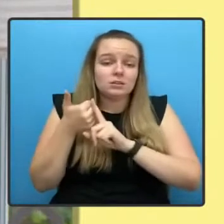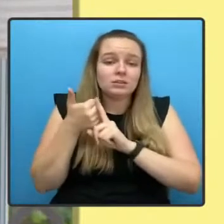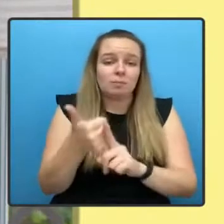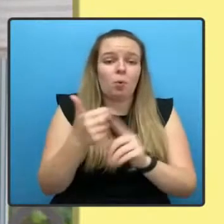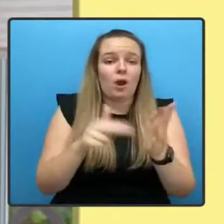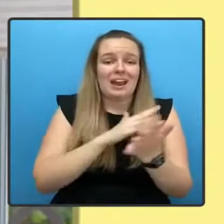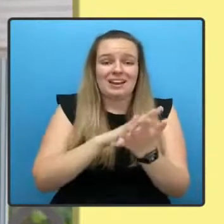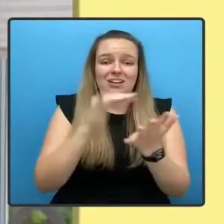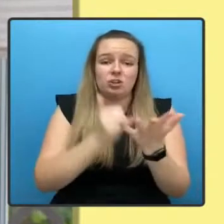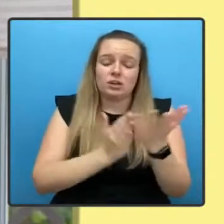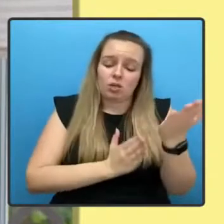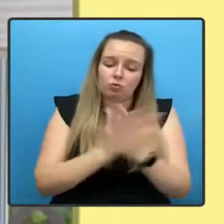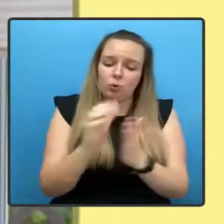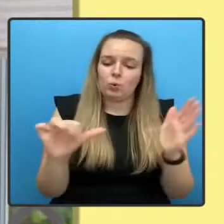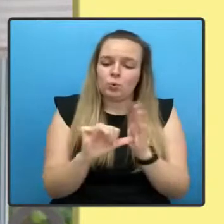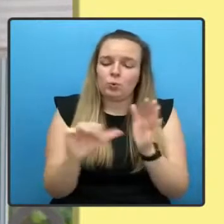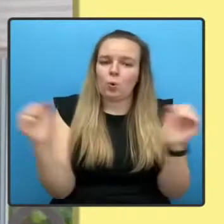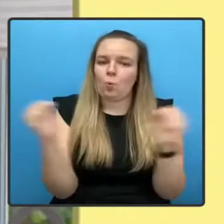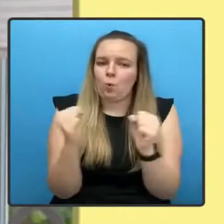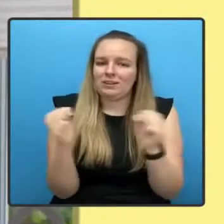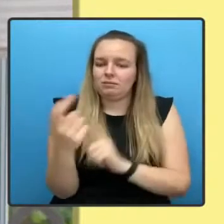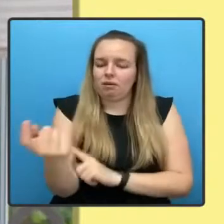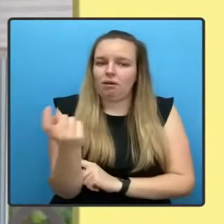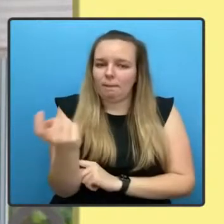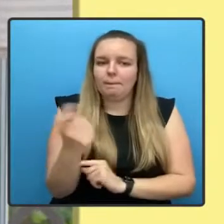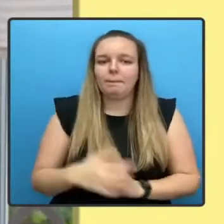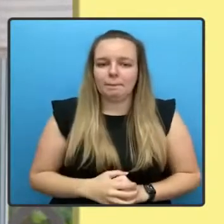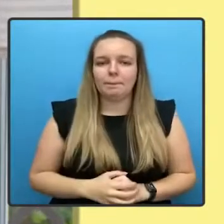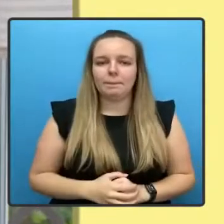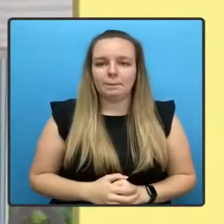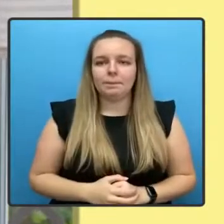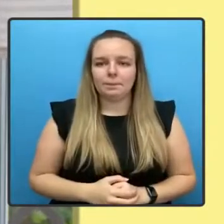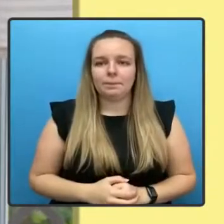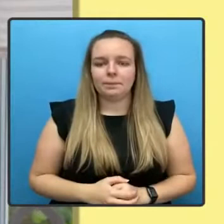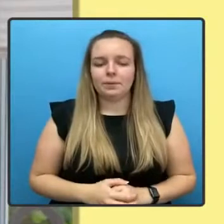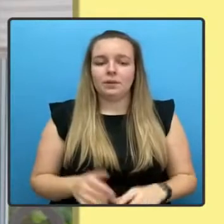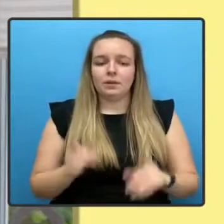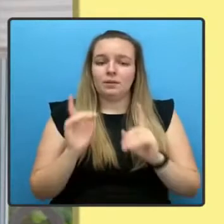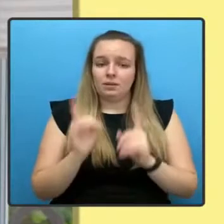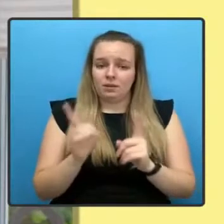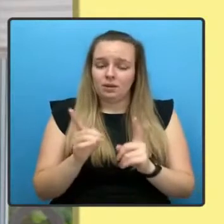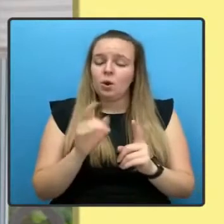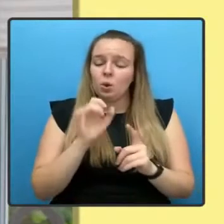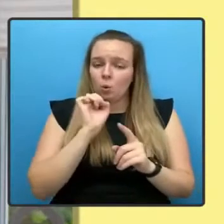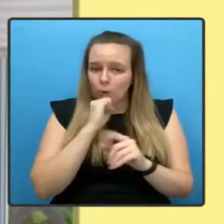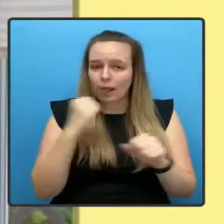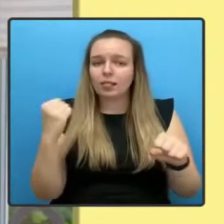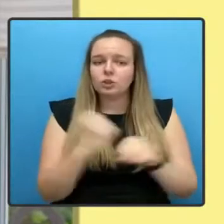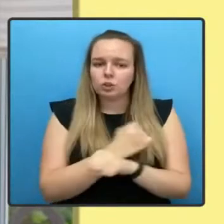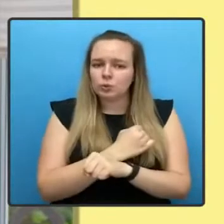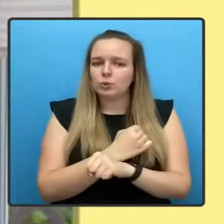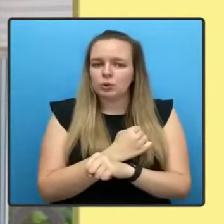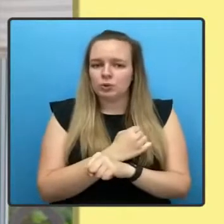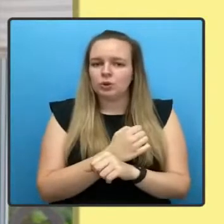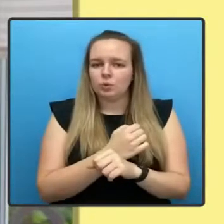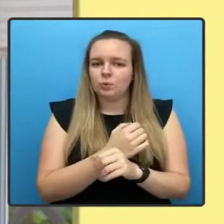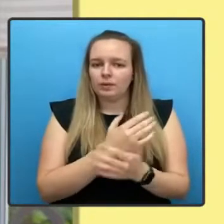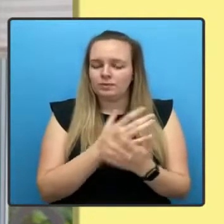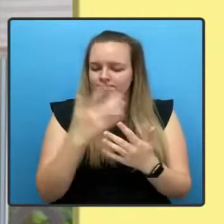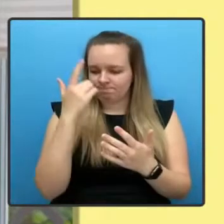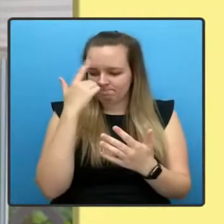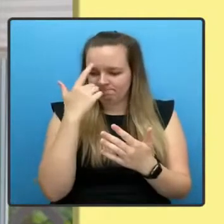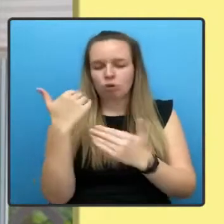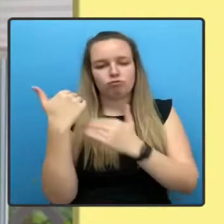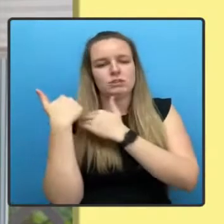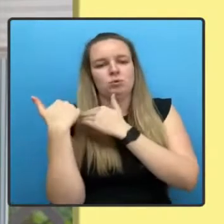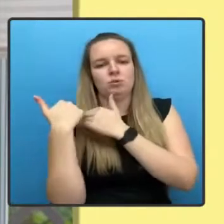months that lie ahead. It is one we will do with the utmost sense of responsibility. But